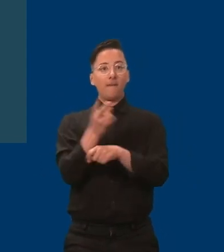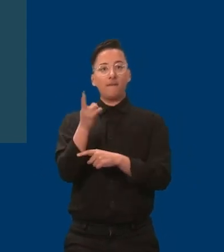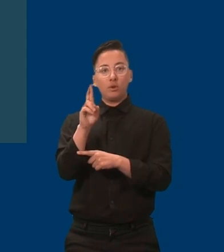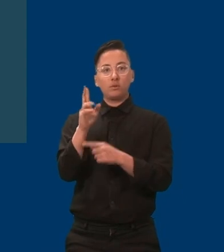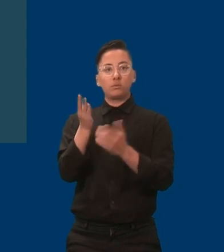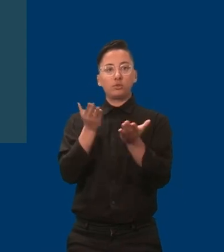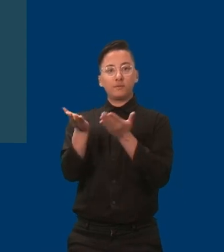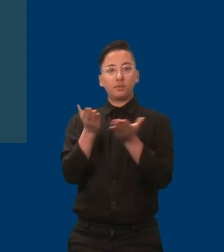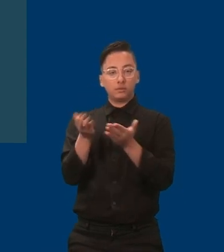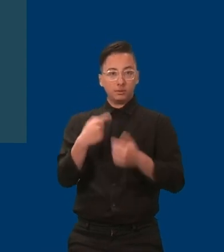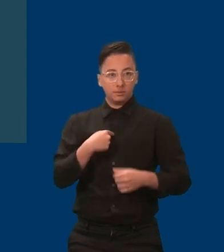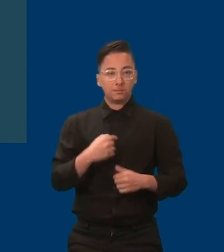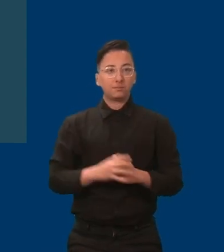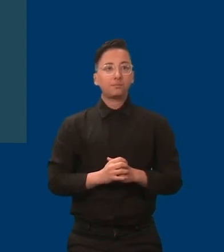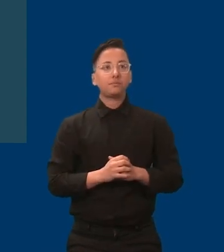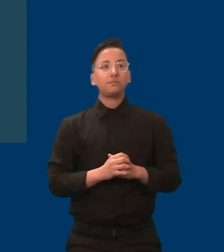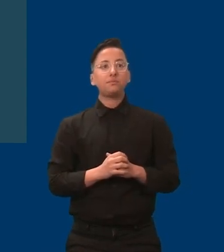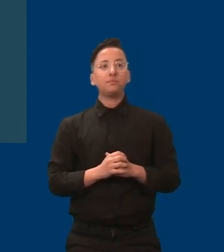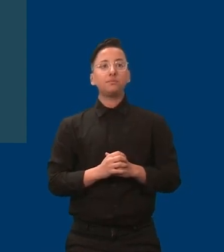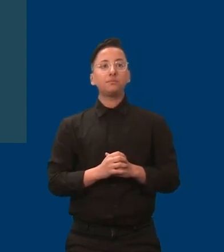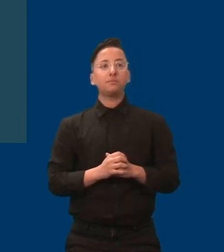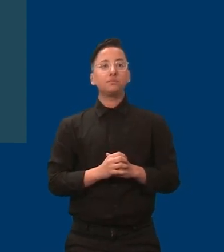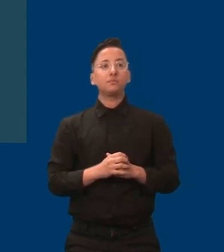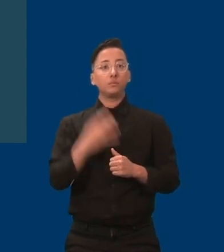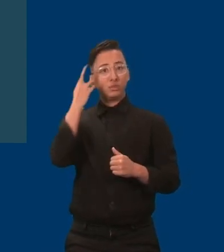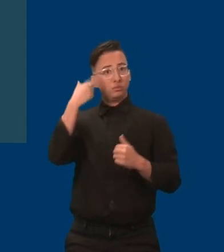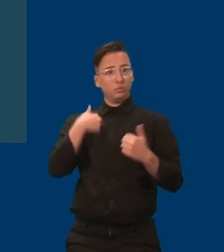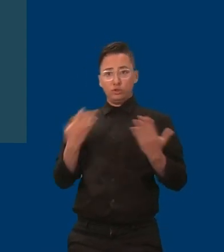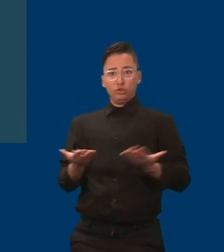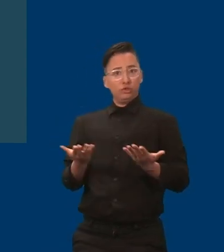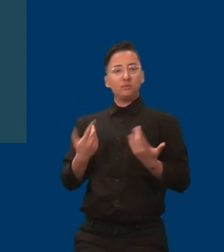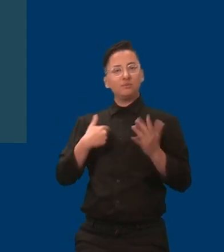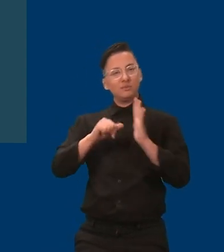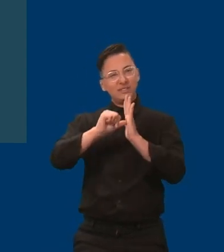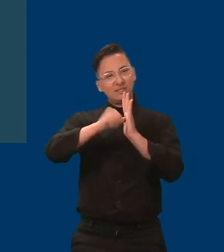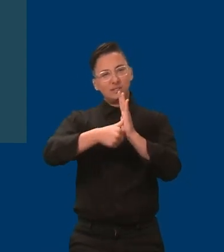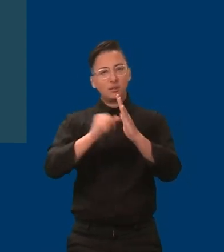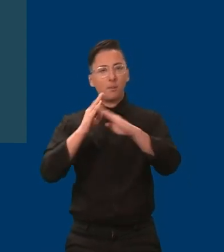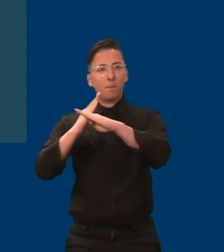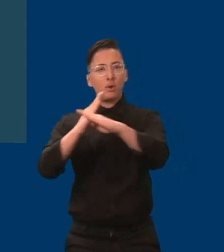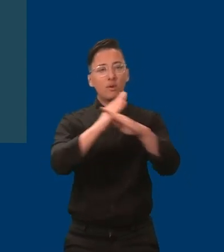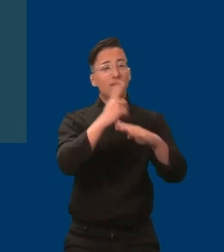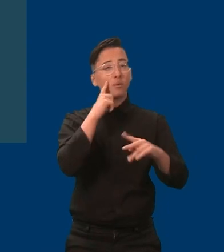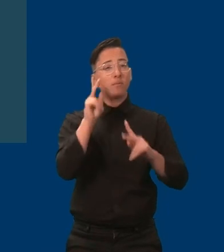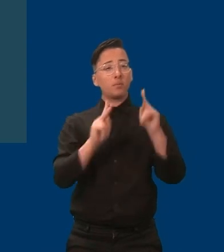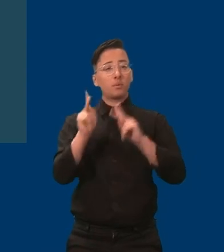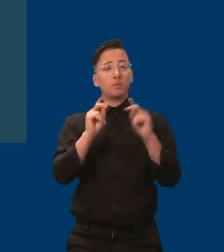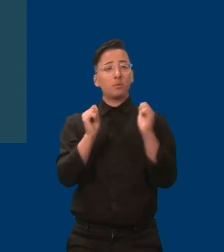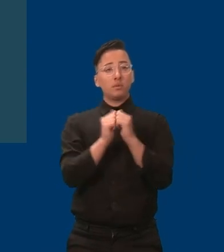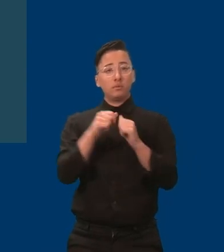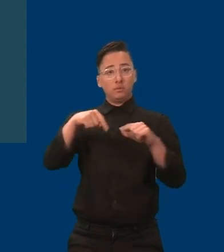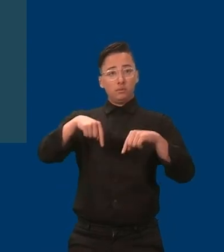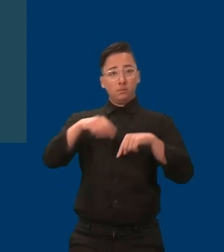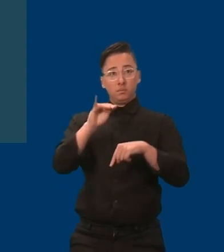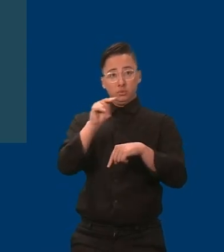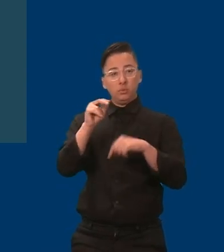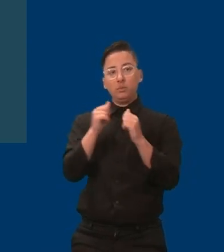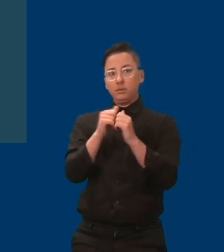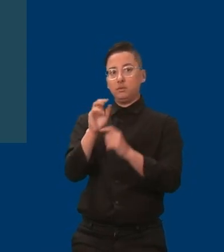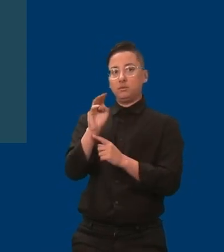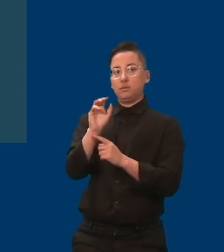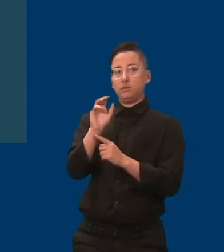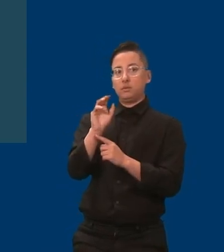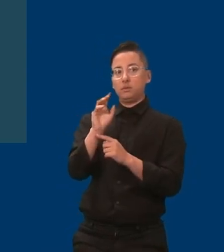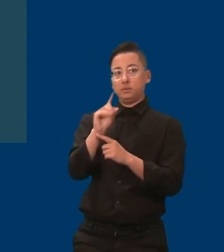I'm here today to highlight the immense barriers Minnesotans with disabilities face finding and maintaining integrated competitive